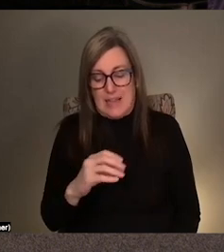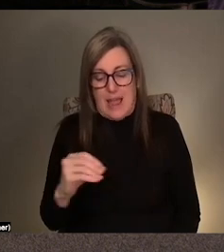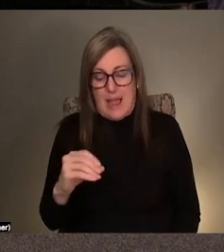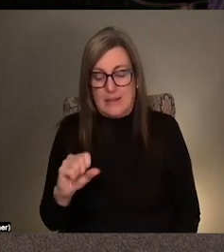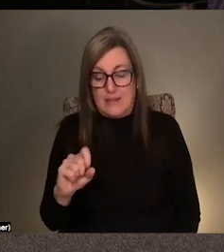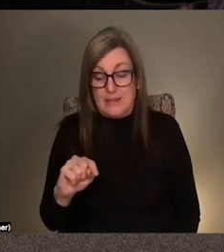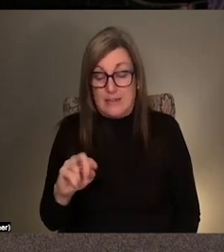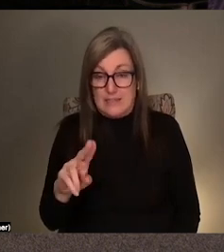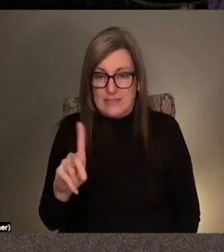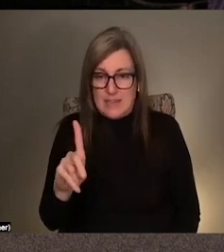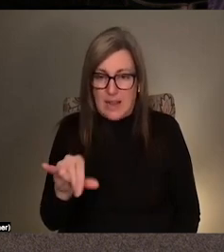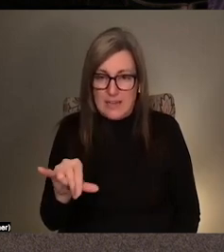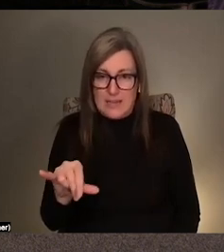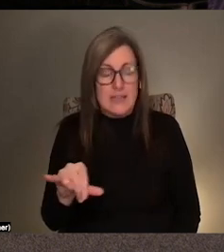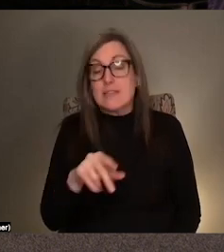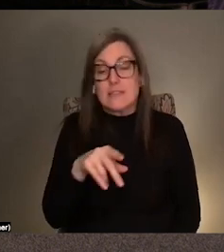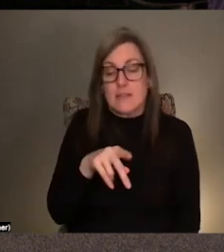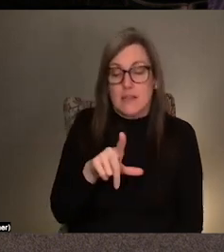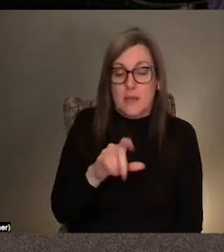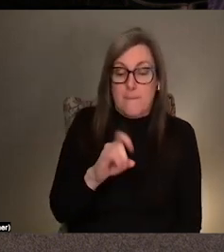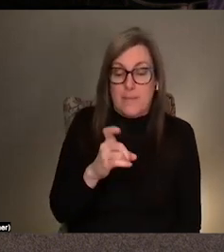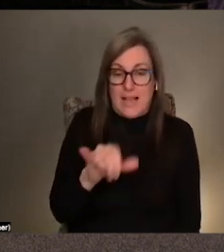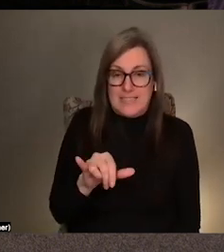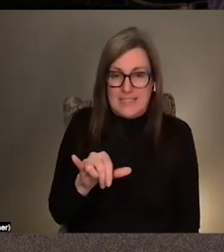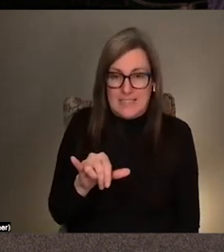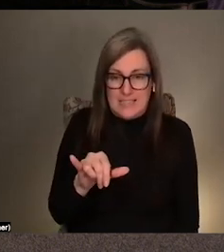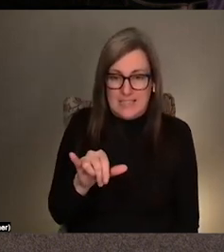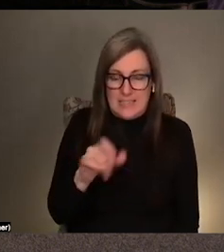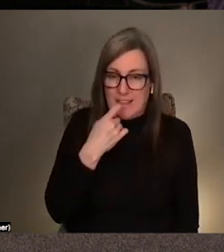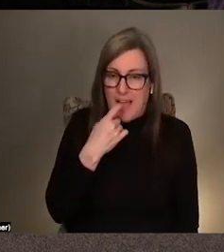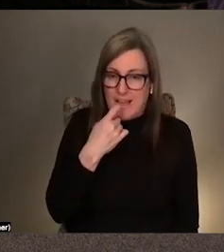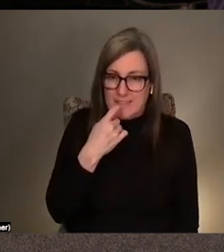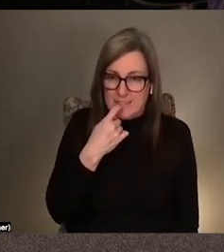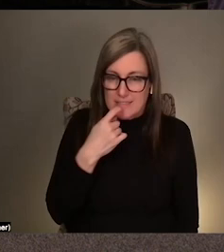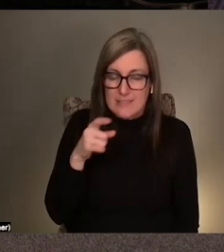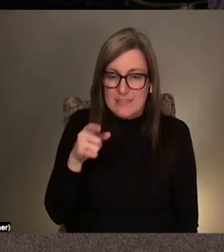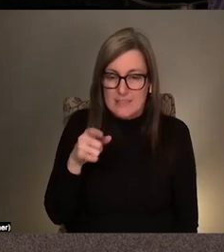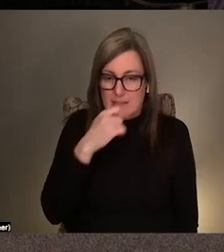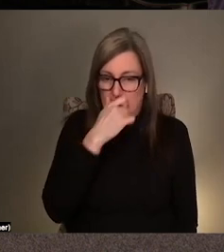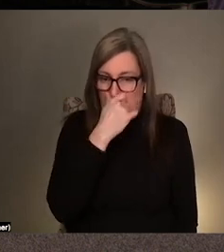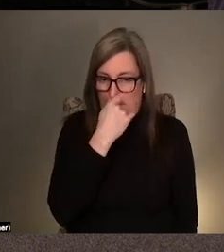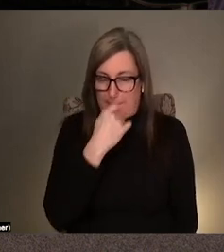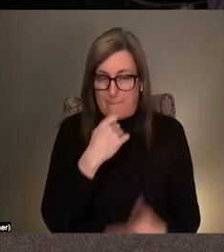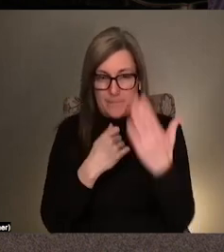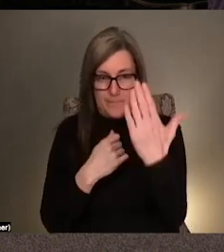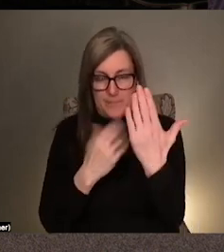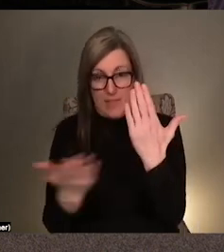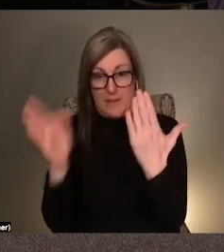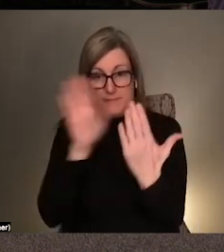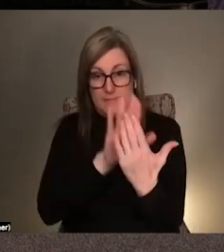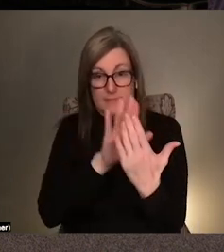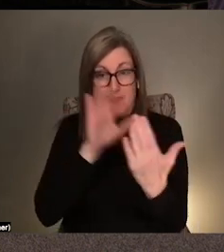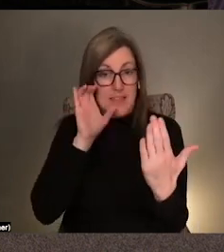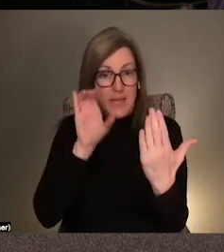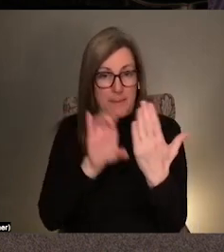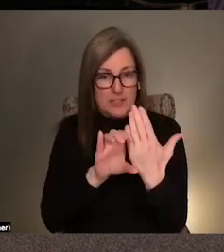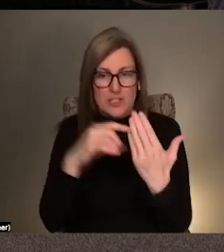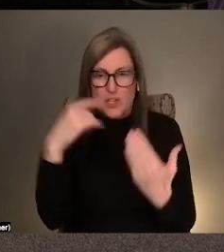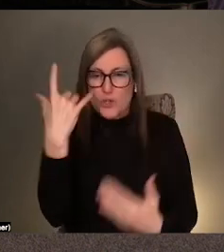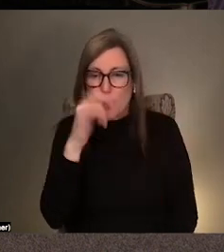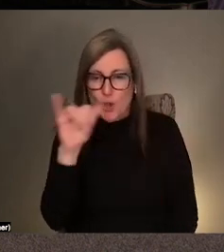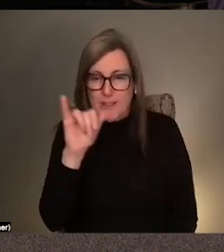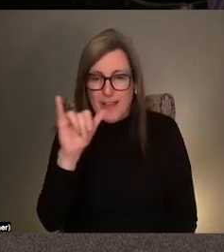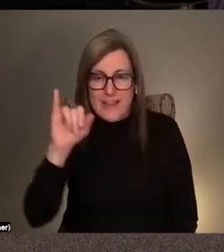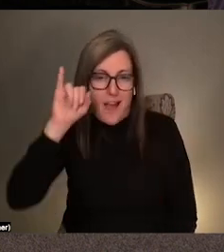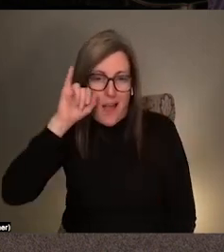plexiglass objects under which are images. Um, they appear as if they seem to be iPhone screens and on